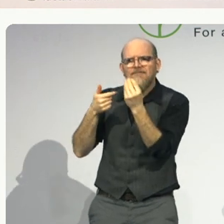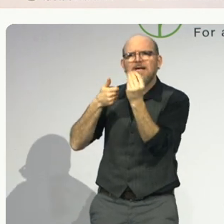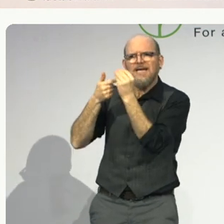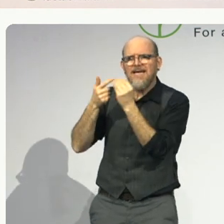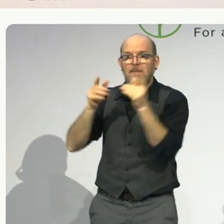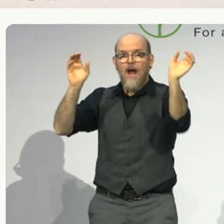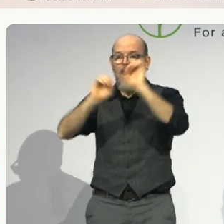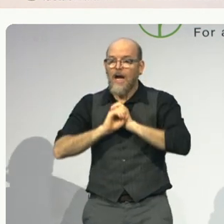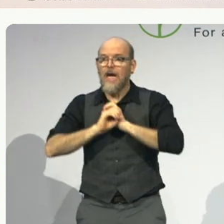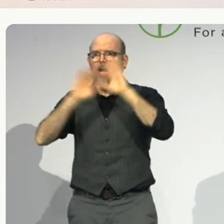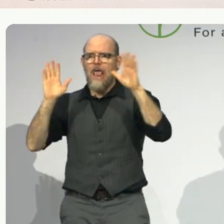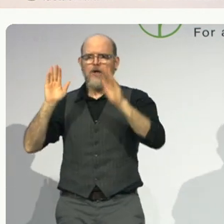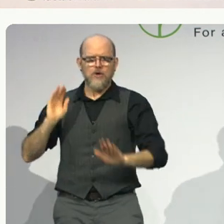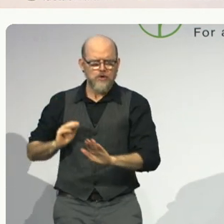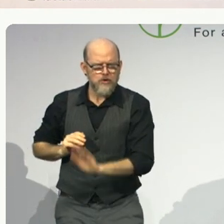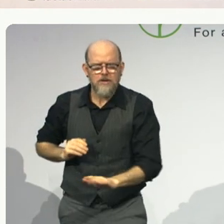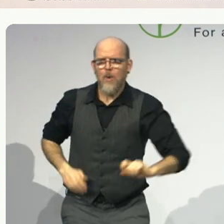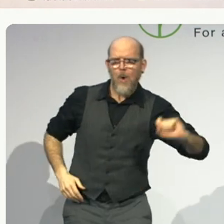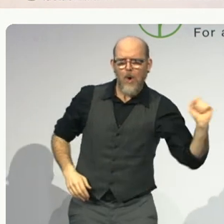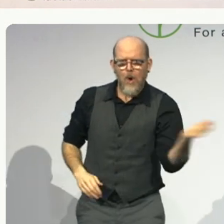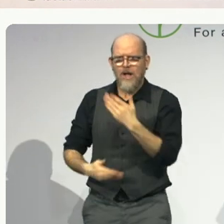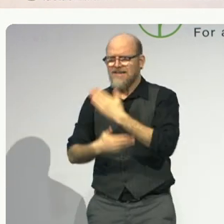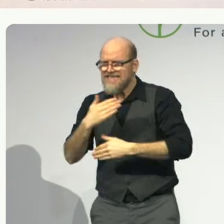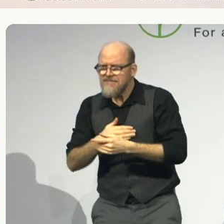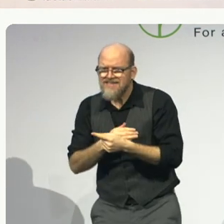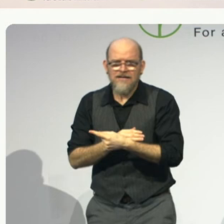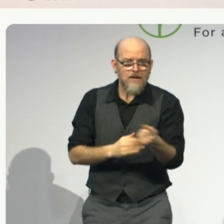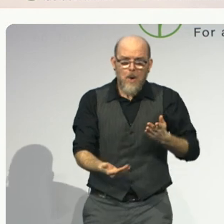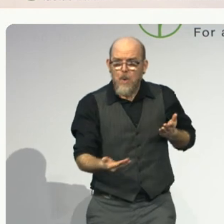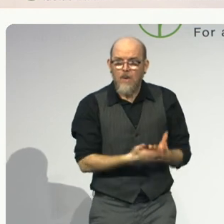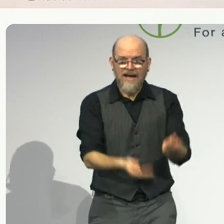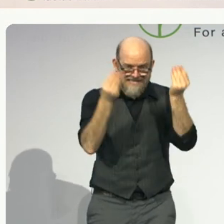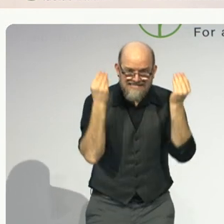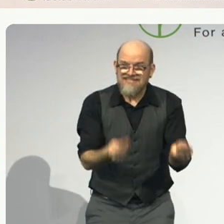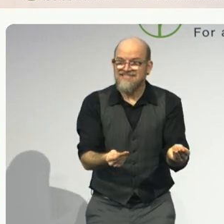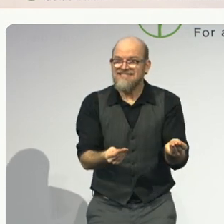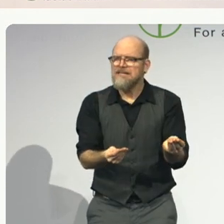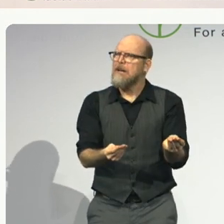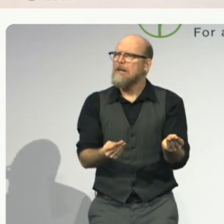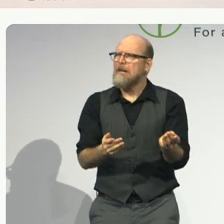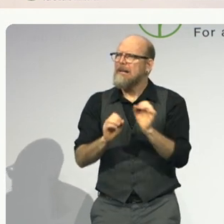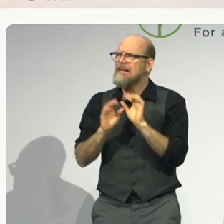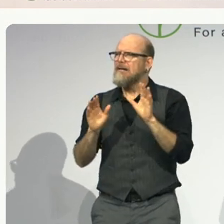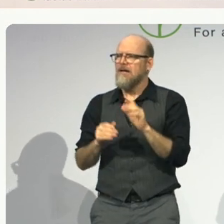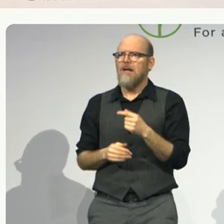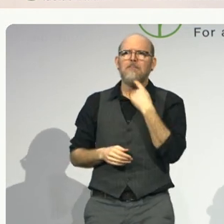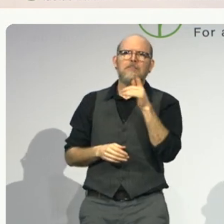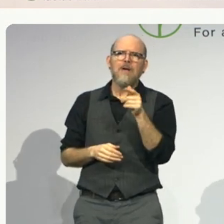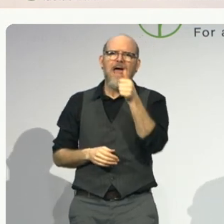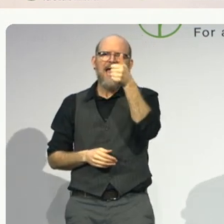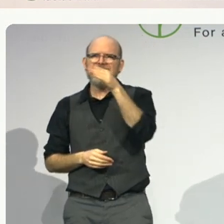children with disabilities, just one in five countries. And the map becomes virtually